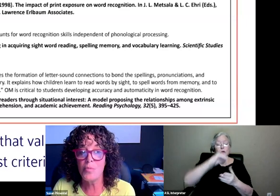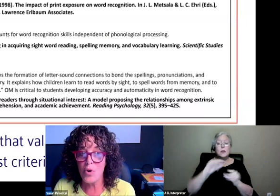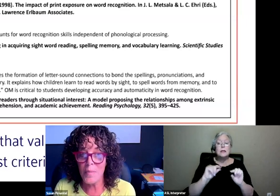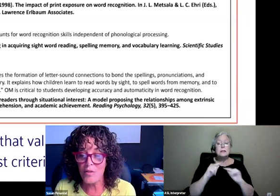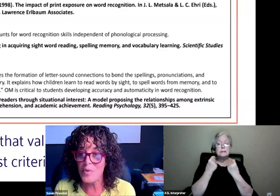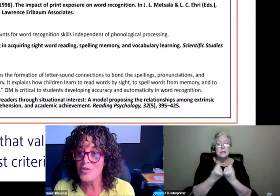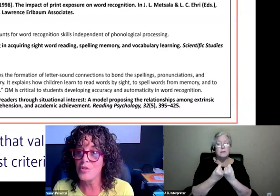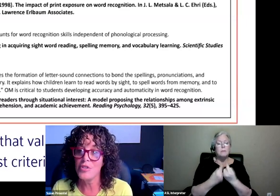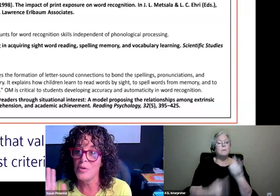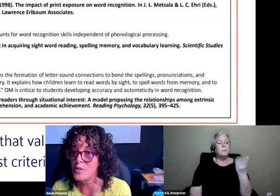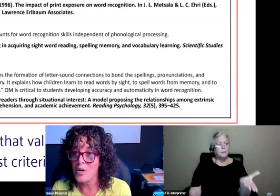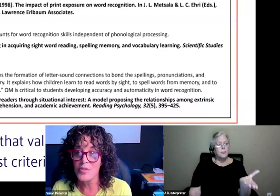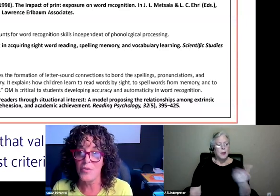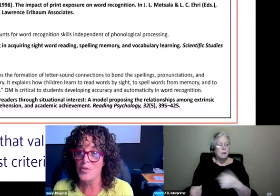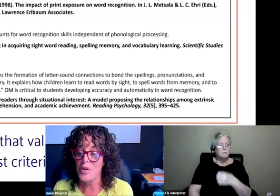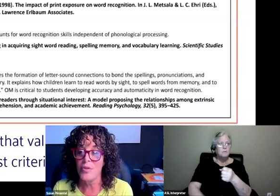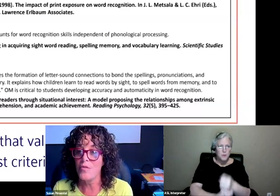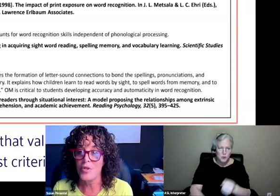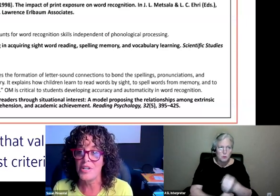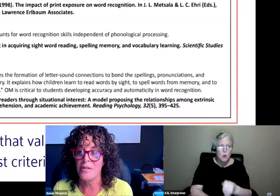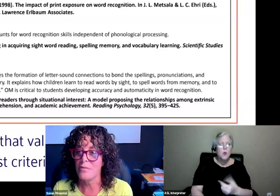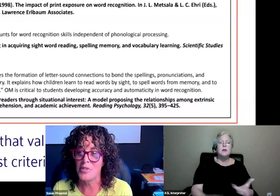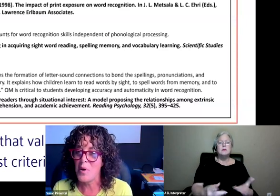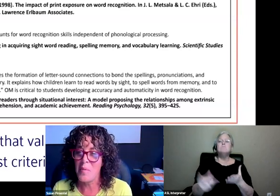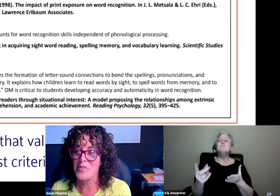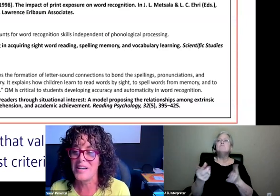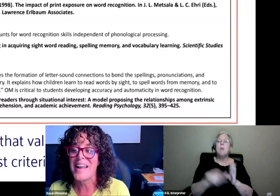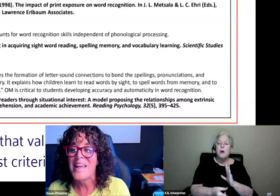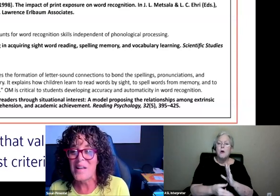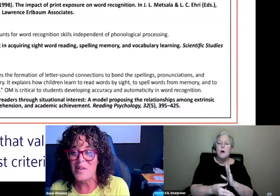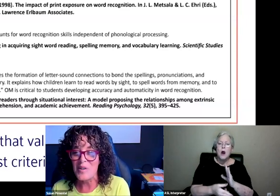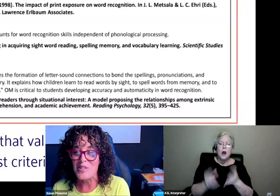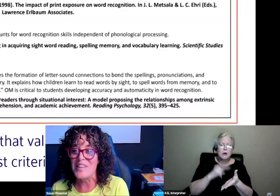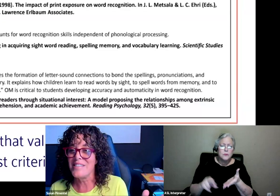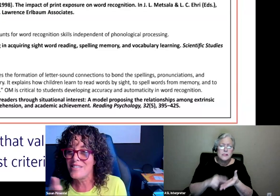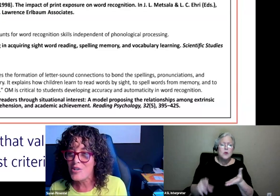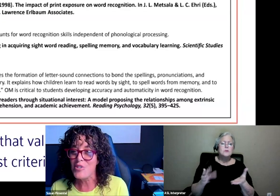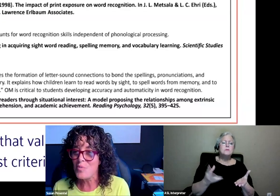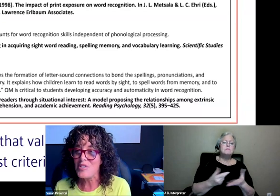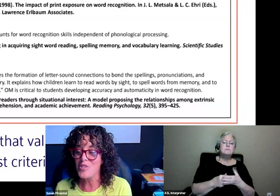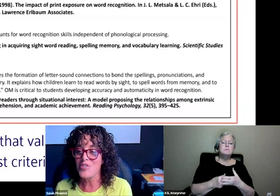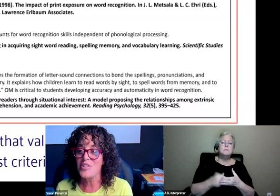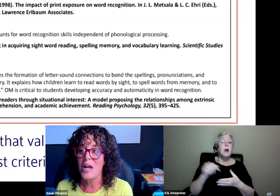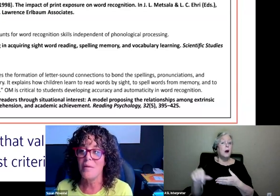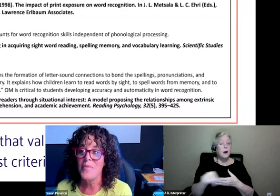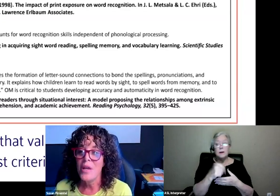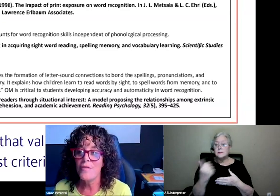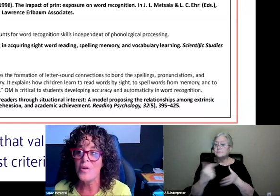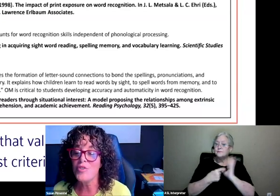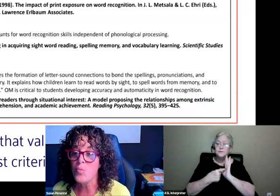So supported by the research, so as Meredith said, there's another version, or was it Barbara who said it, another version that shows you the research